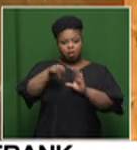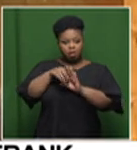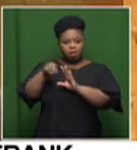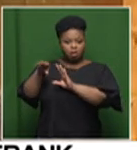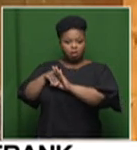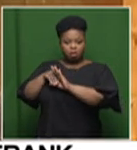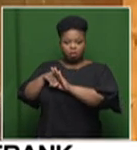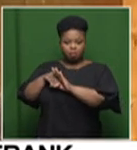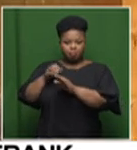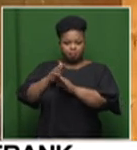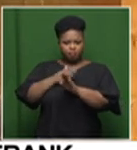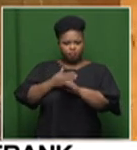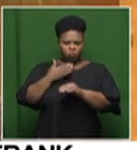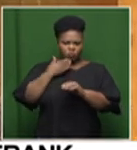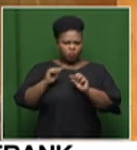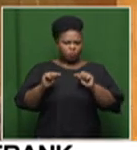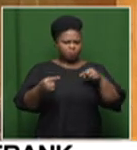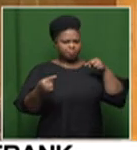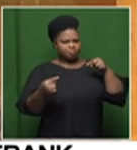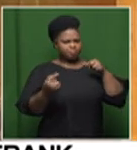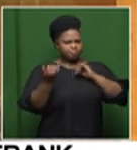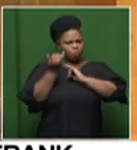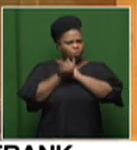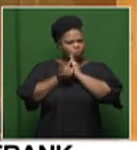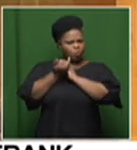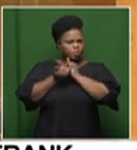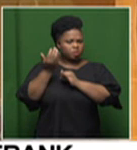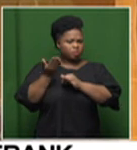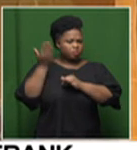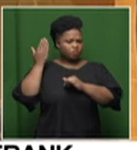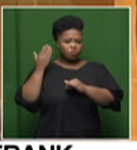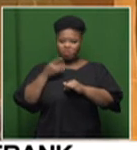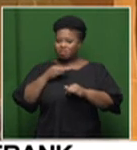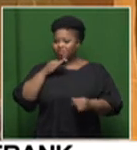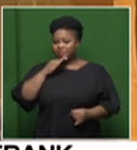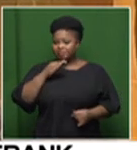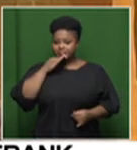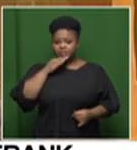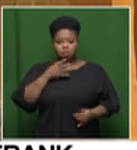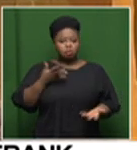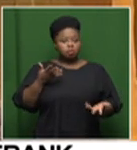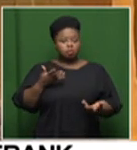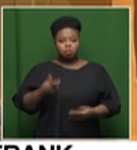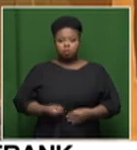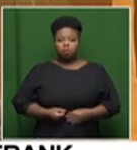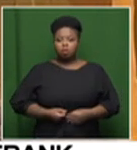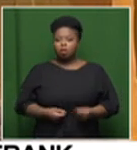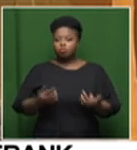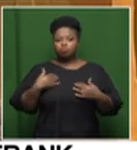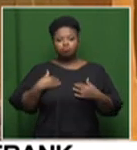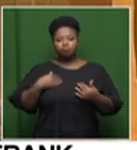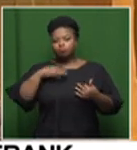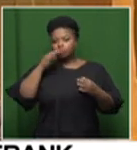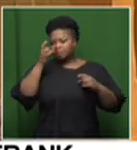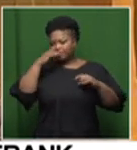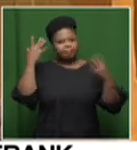opposing or competing. You are not necessarily selling out or giving in but